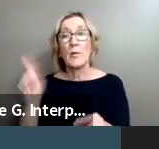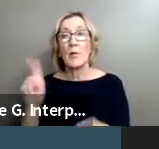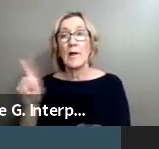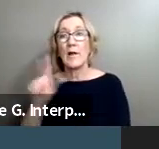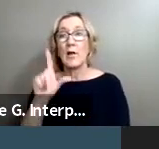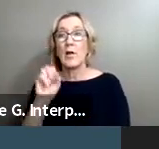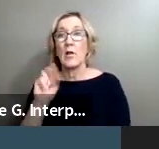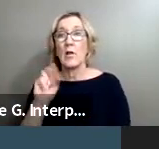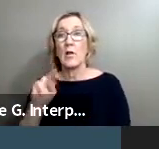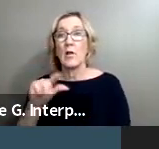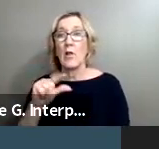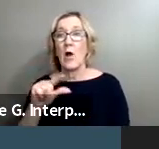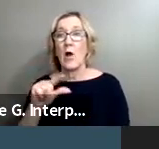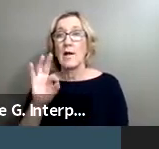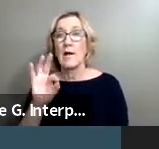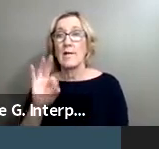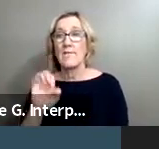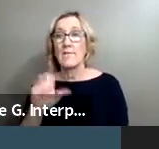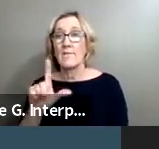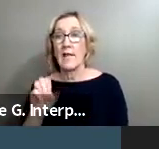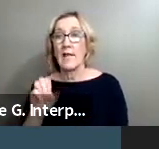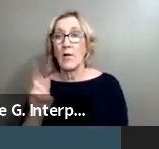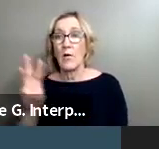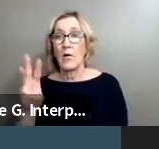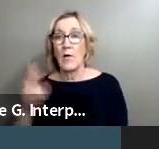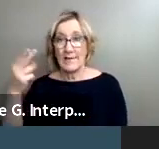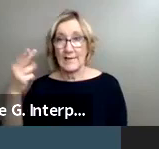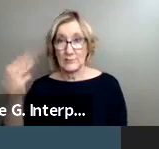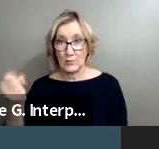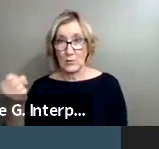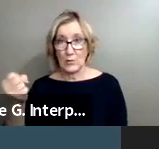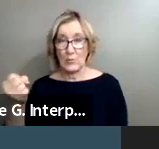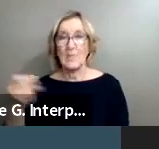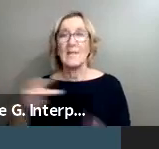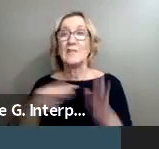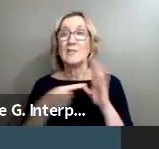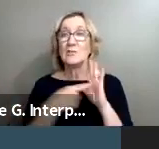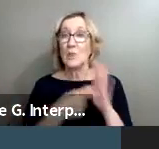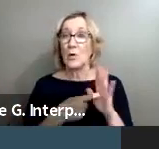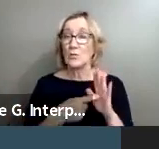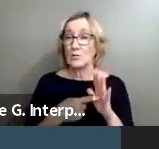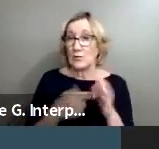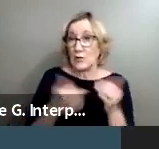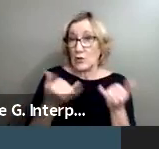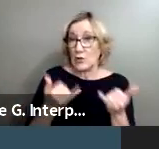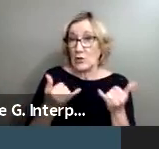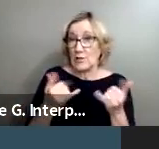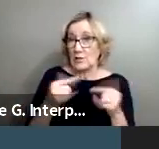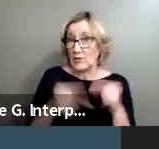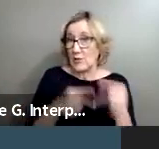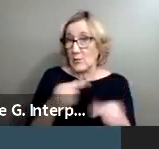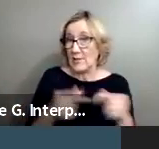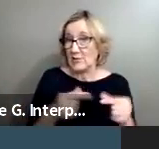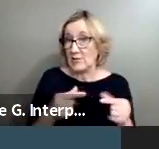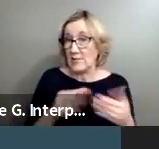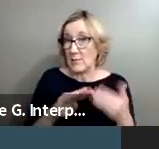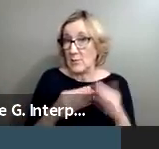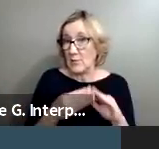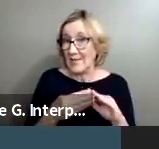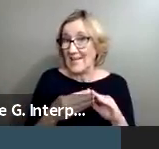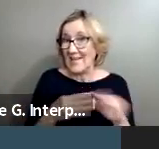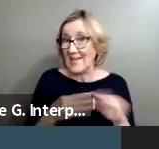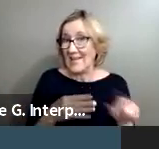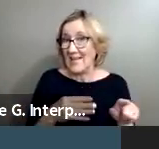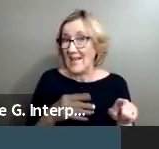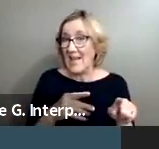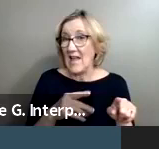cool because it shows C.S.'s care about not only the current generation of people in the community, like this boy's